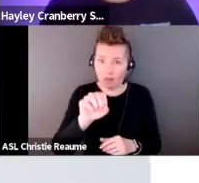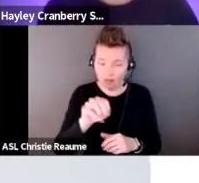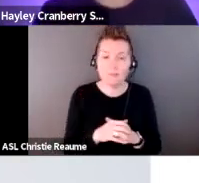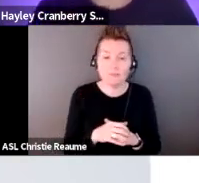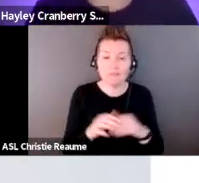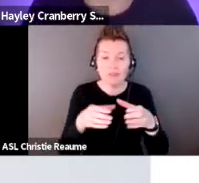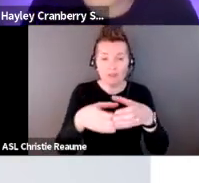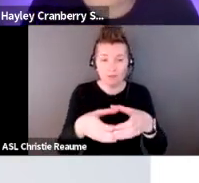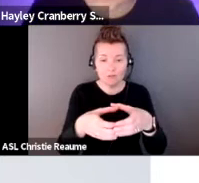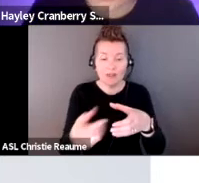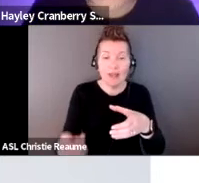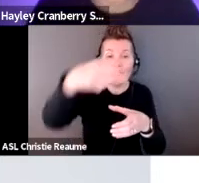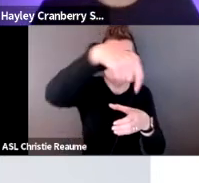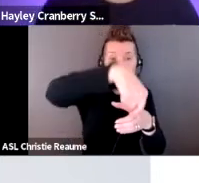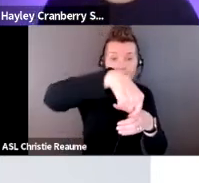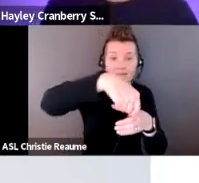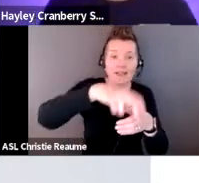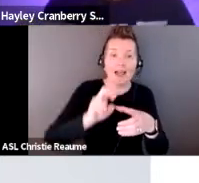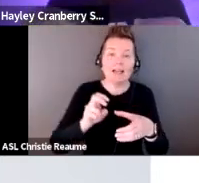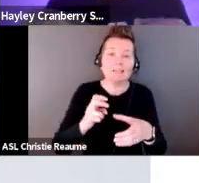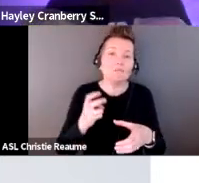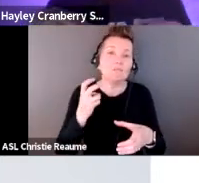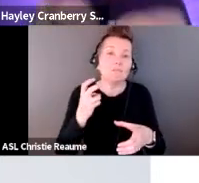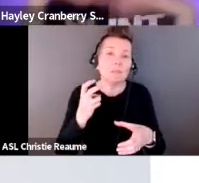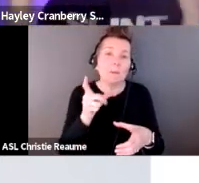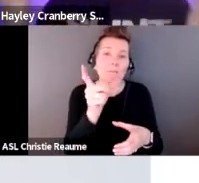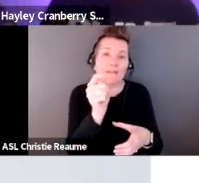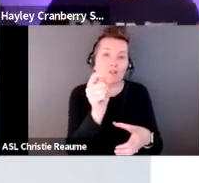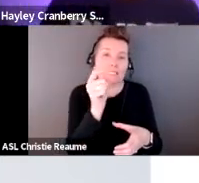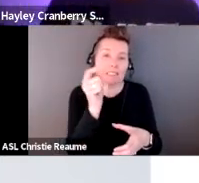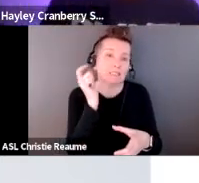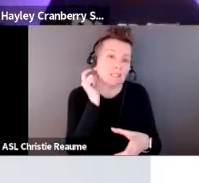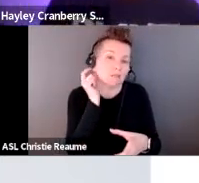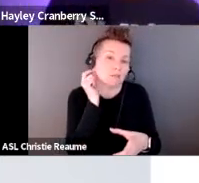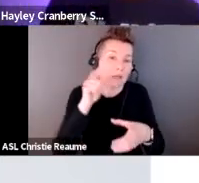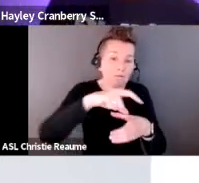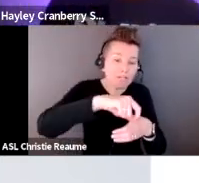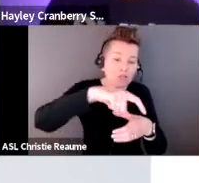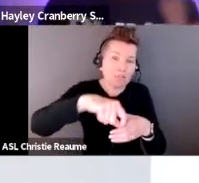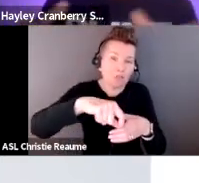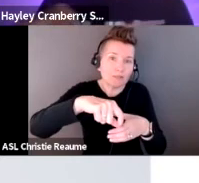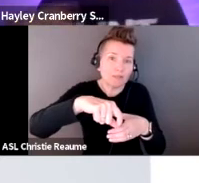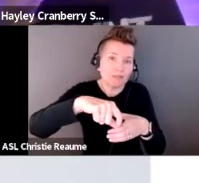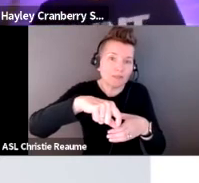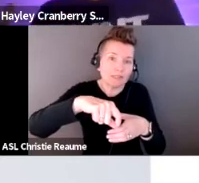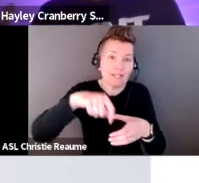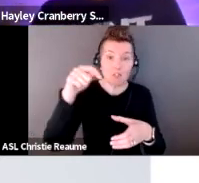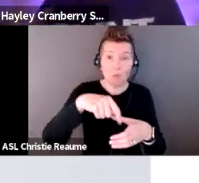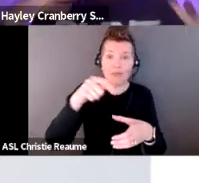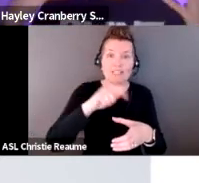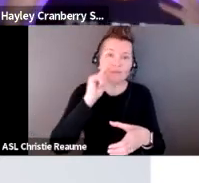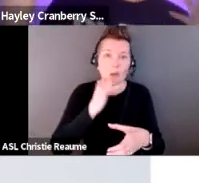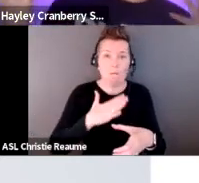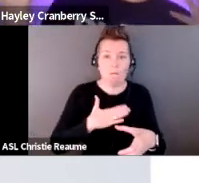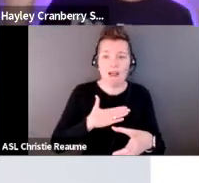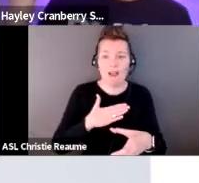two piercings. So this kind of is a self-portrait of my arm and my entire body